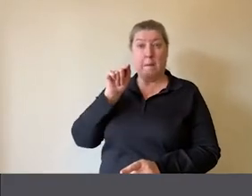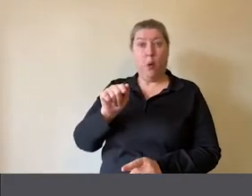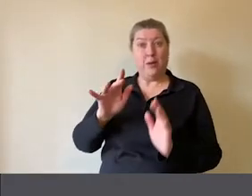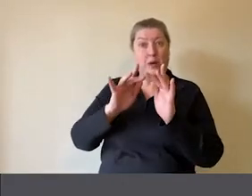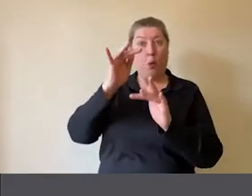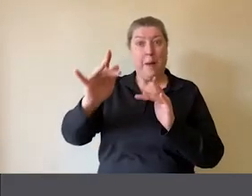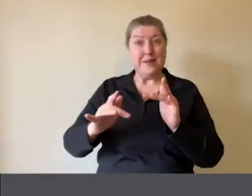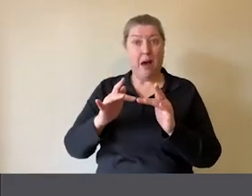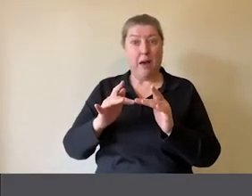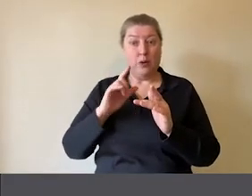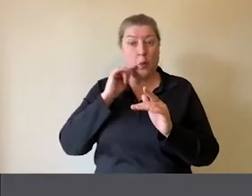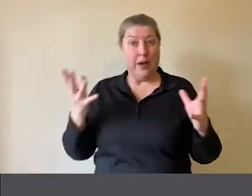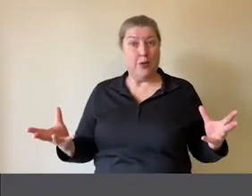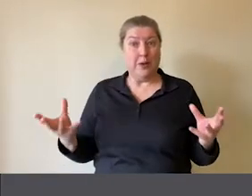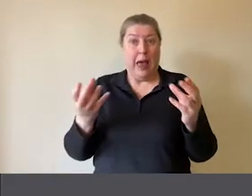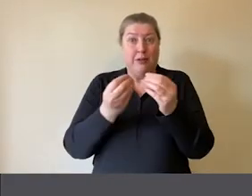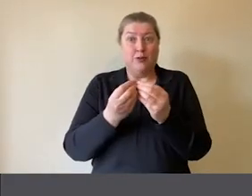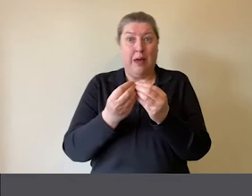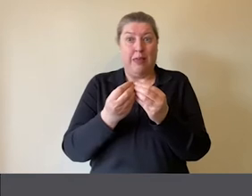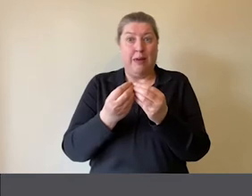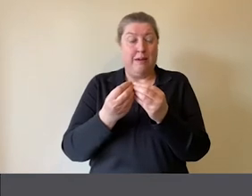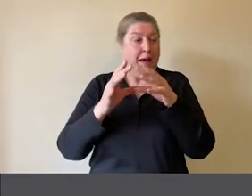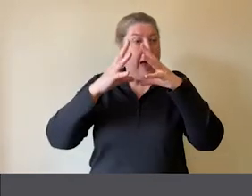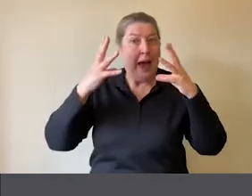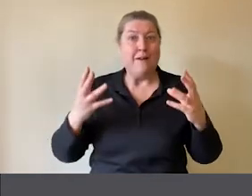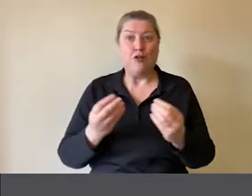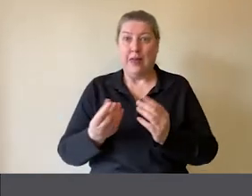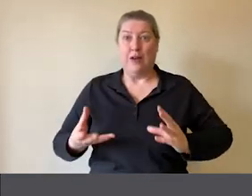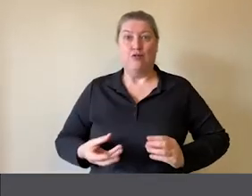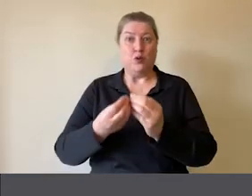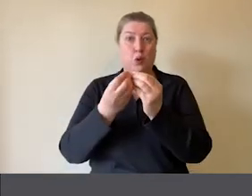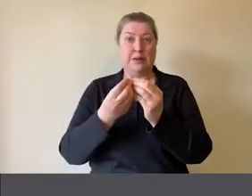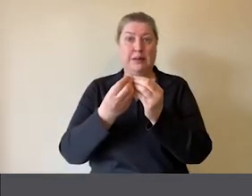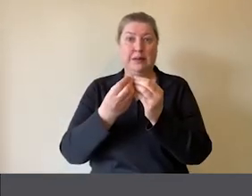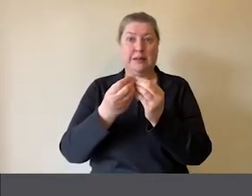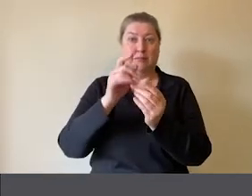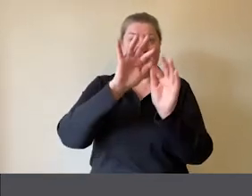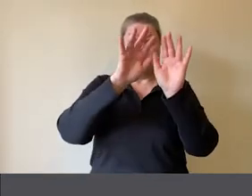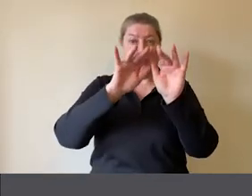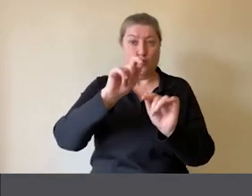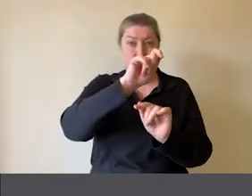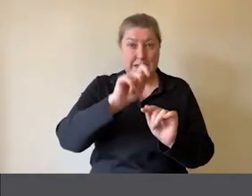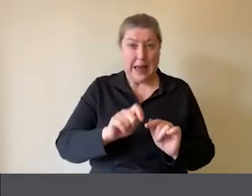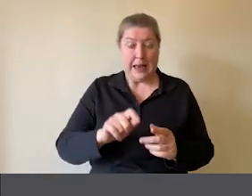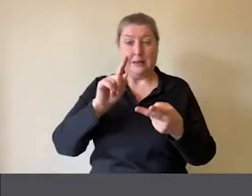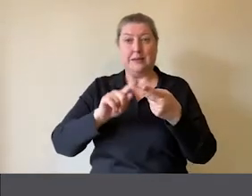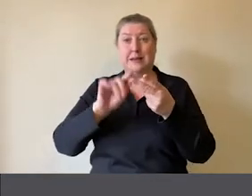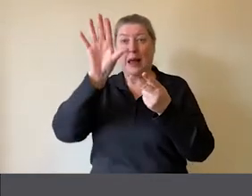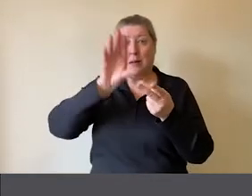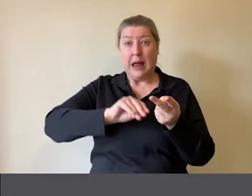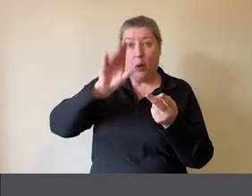could gather together all the resources, be they screen text, be they downloadable